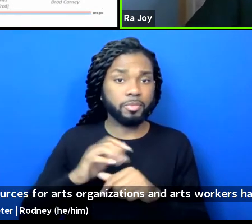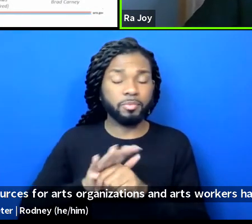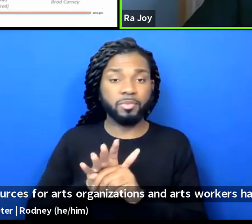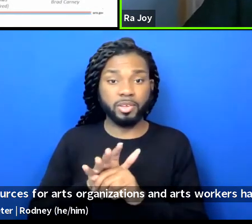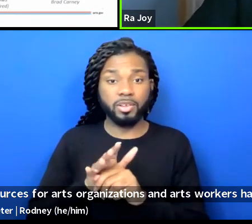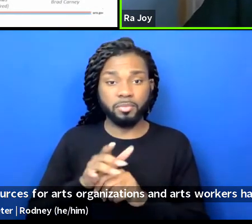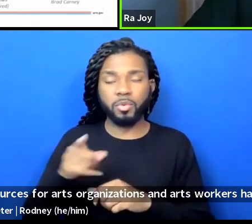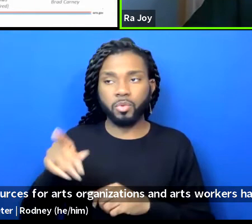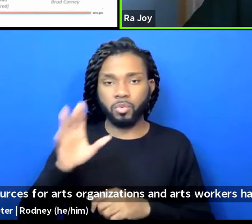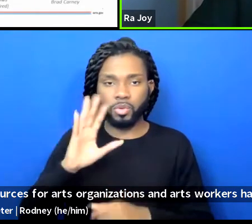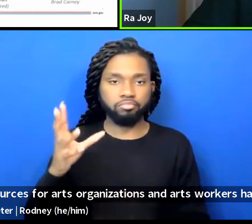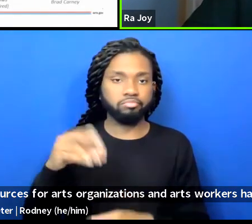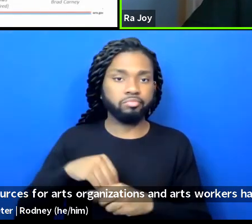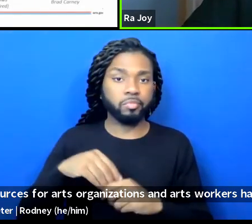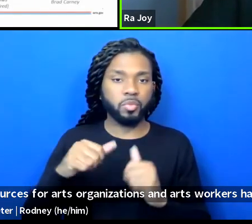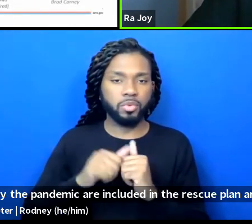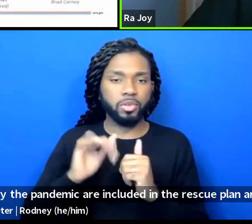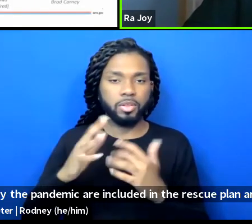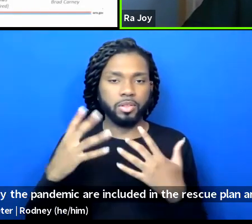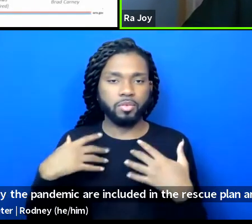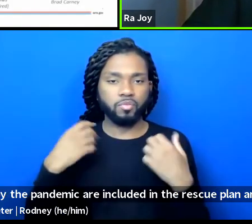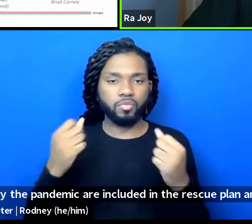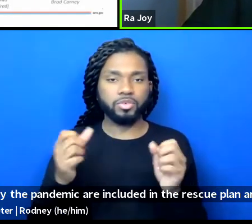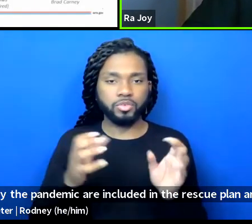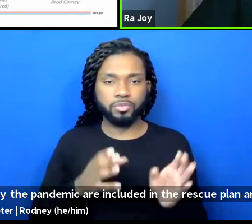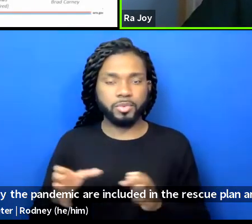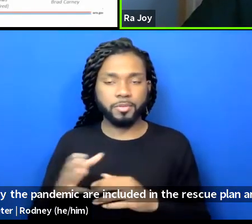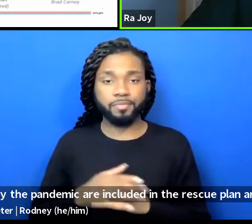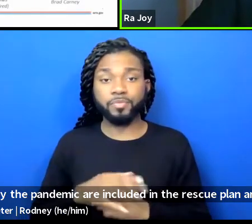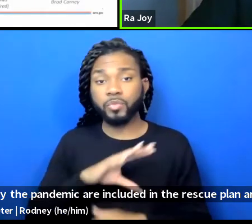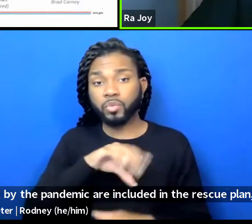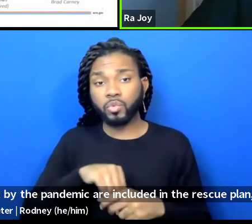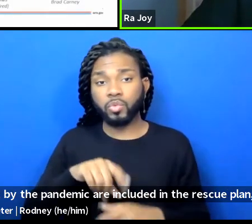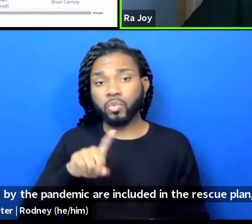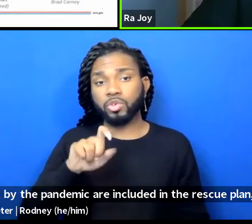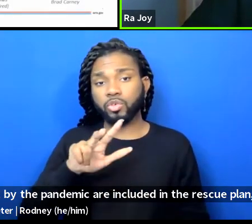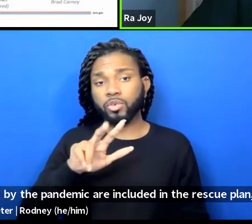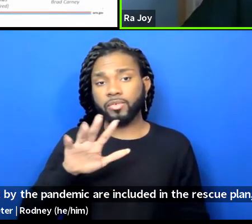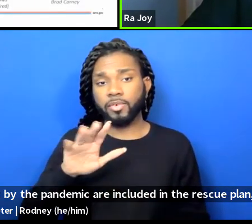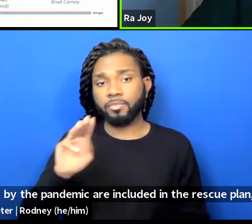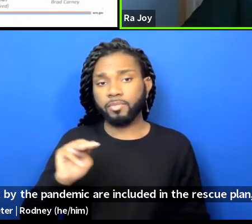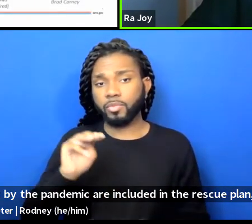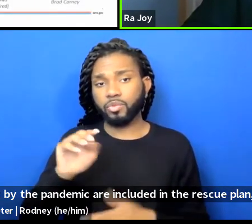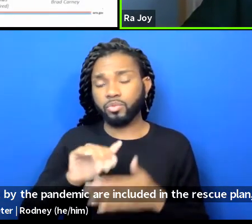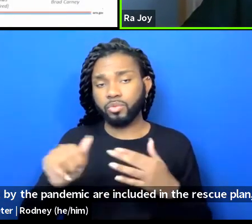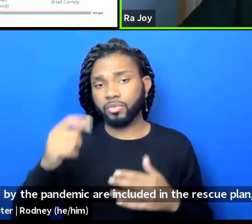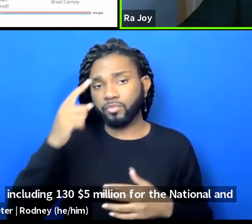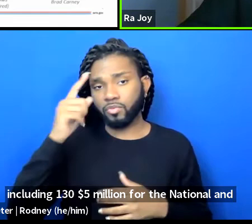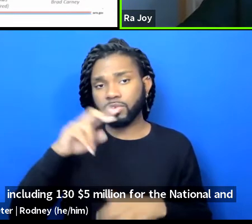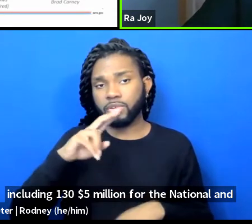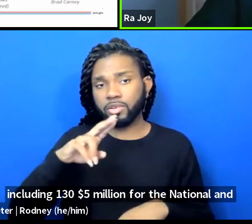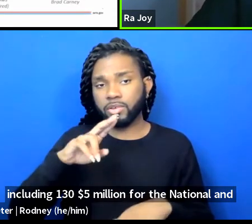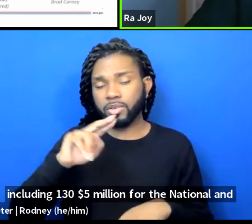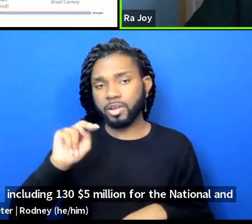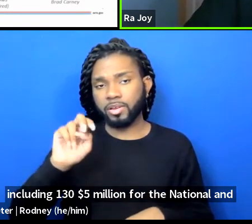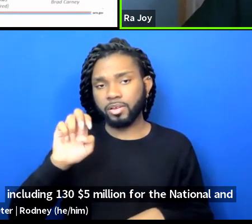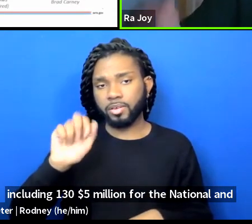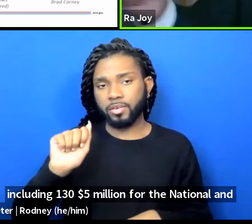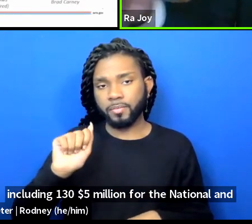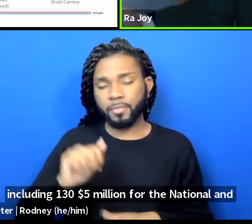in the Rescue Plan, including $135 million for the National Endowment for the Arts.